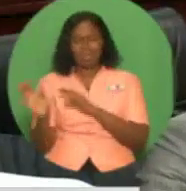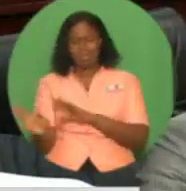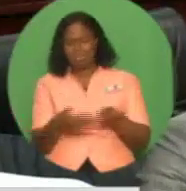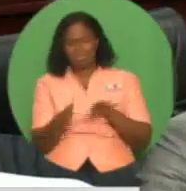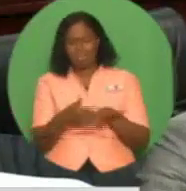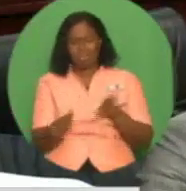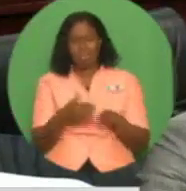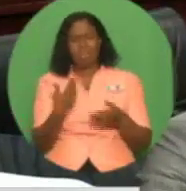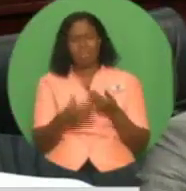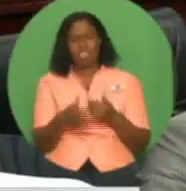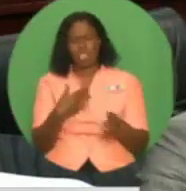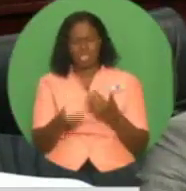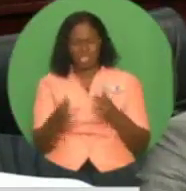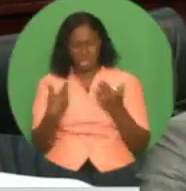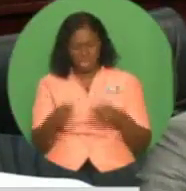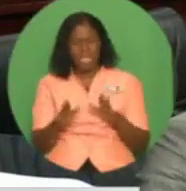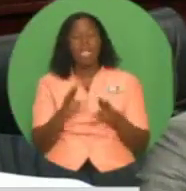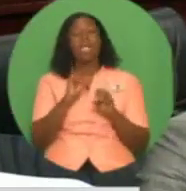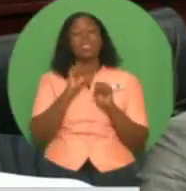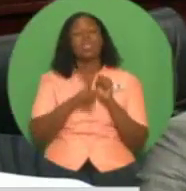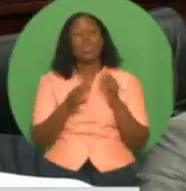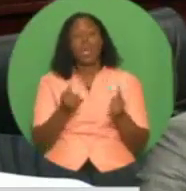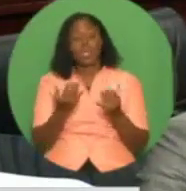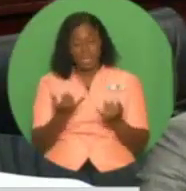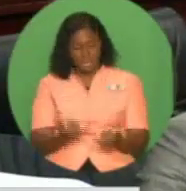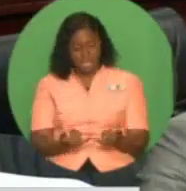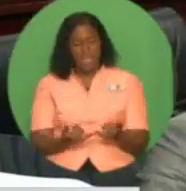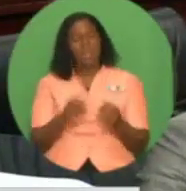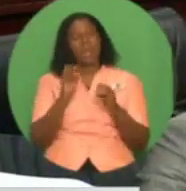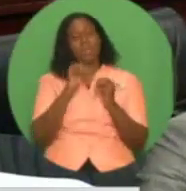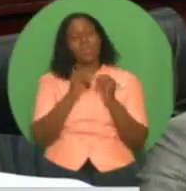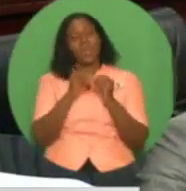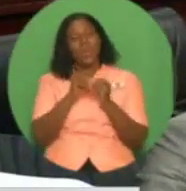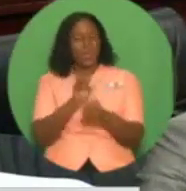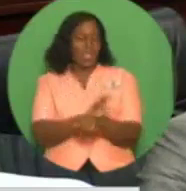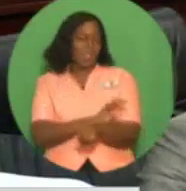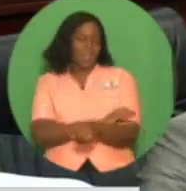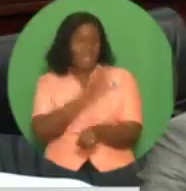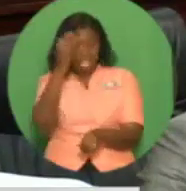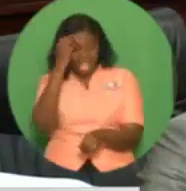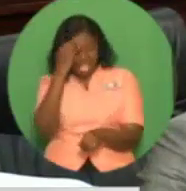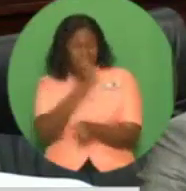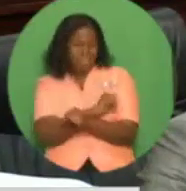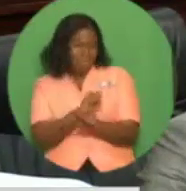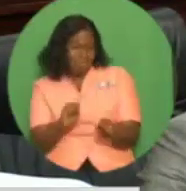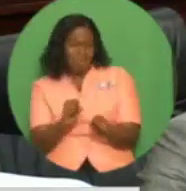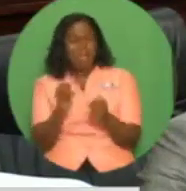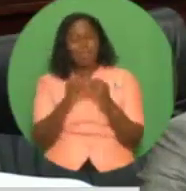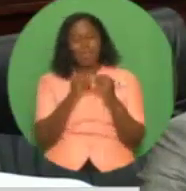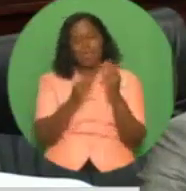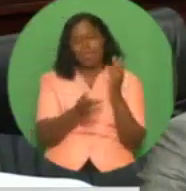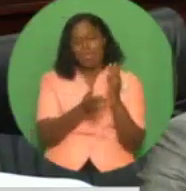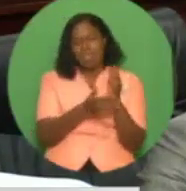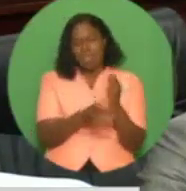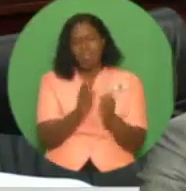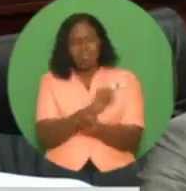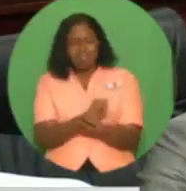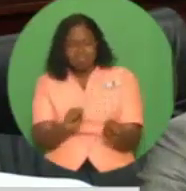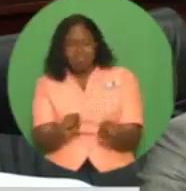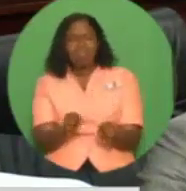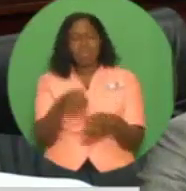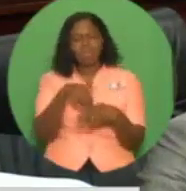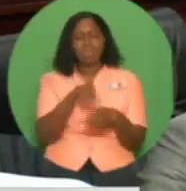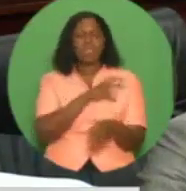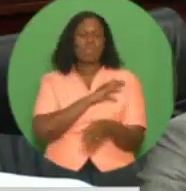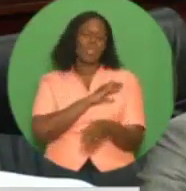computerized and technology-savvy workforce with improvements involving a capability analysis of the resources